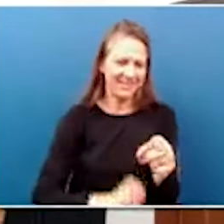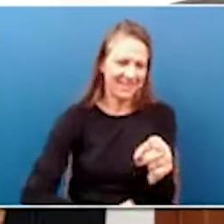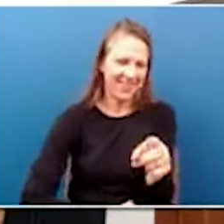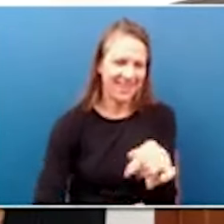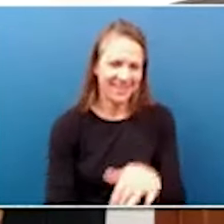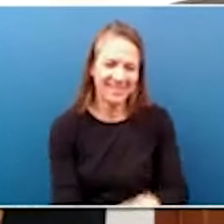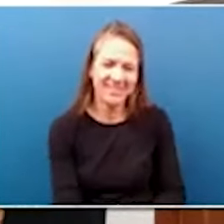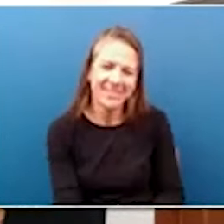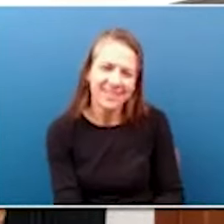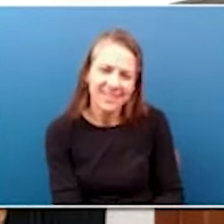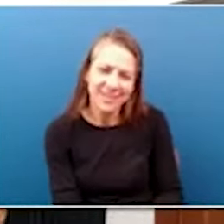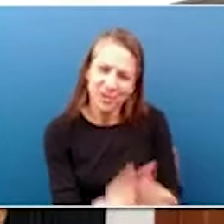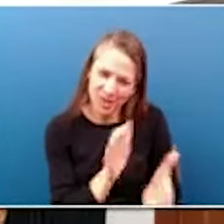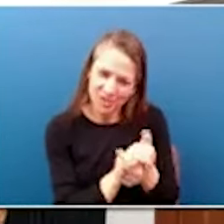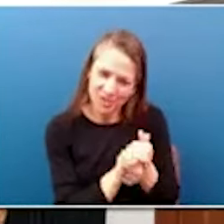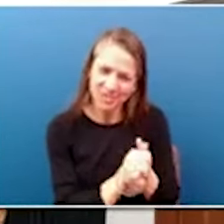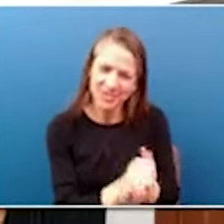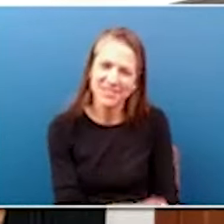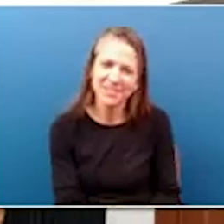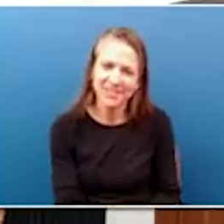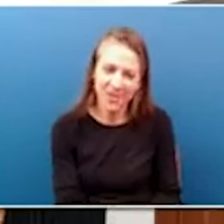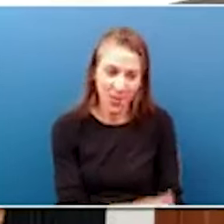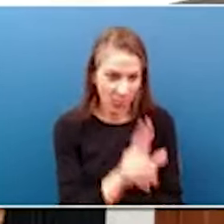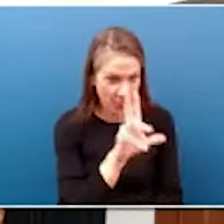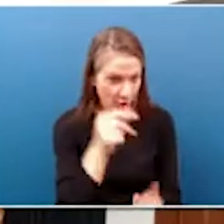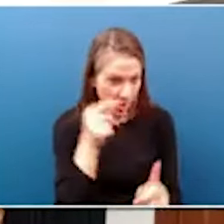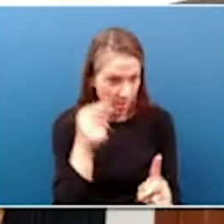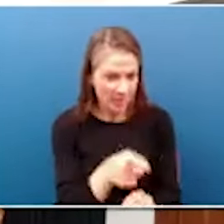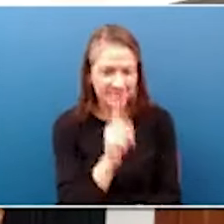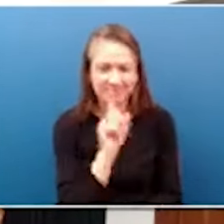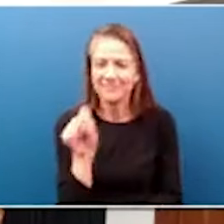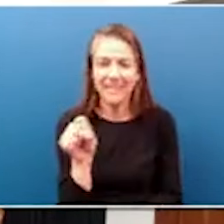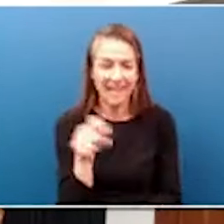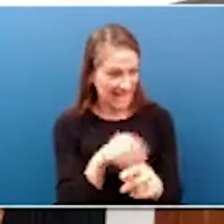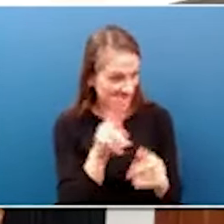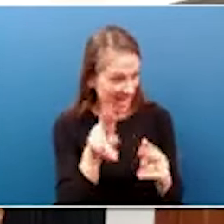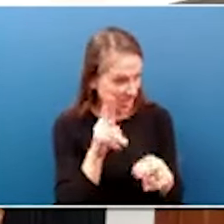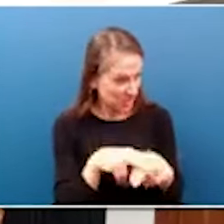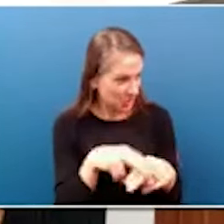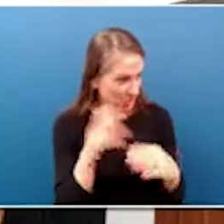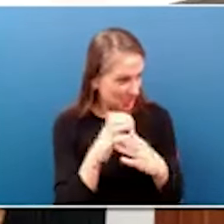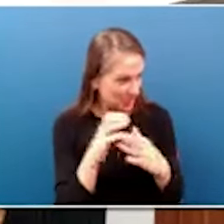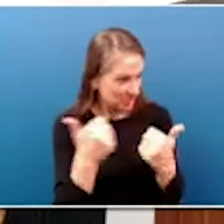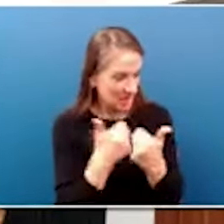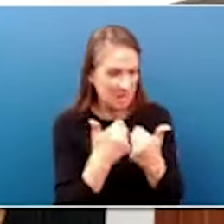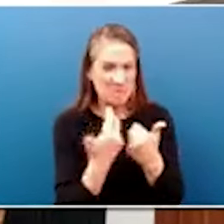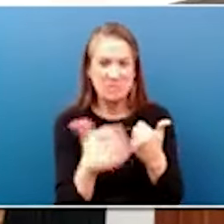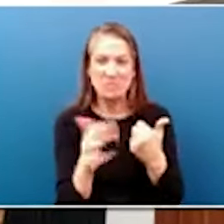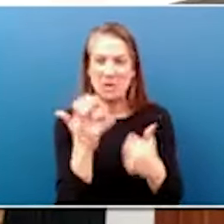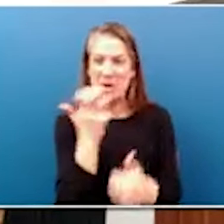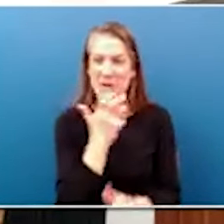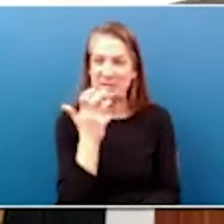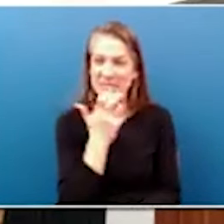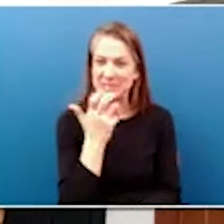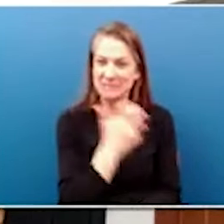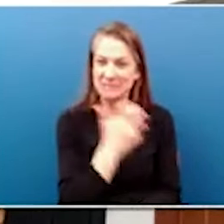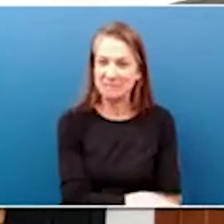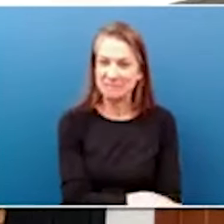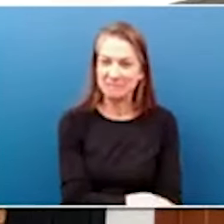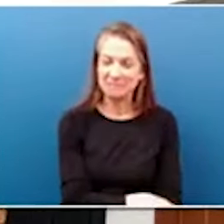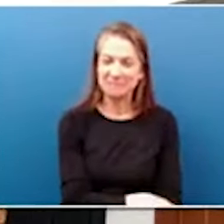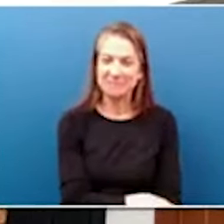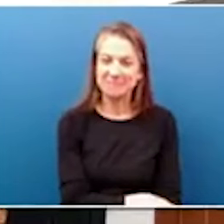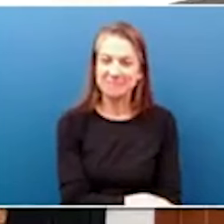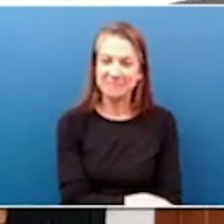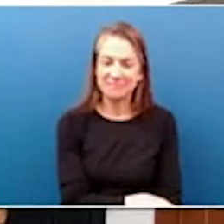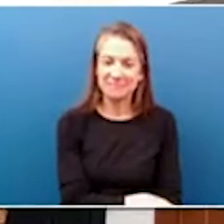Congratulations. Thank you. 30 points in a national championship game. That is awesome. Thank you. Is